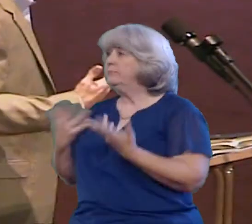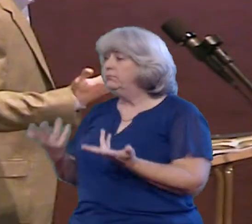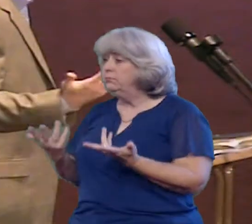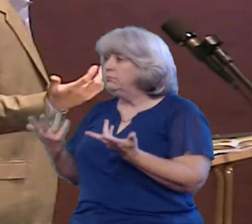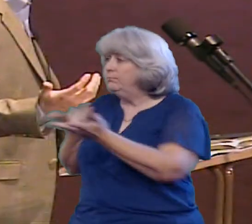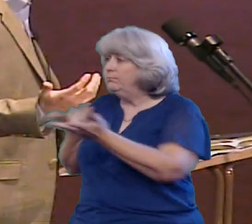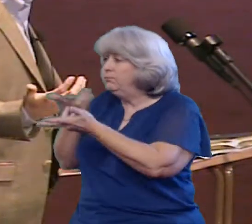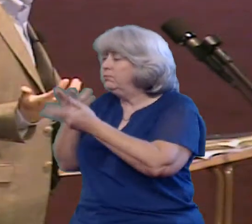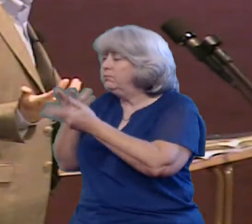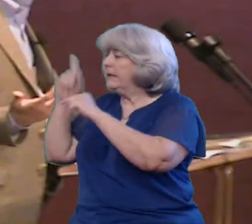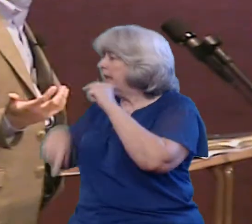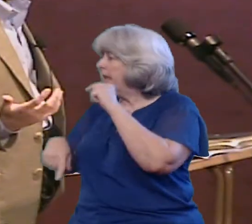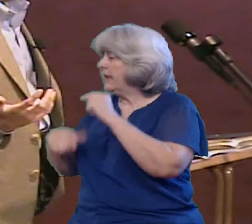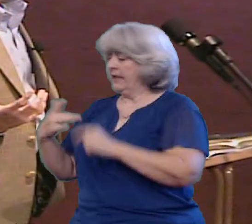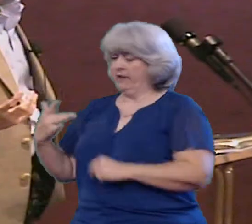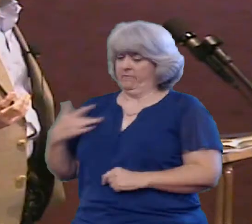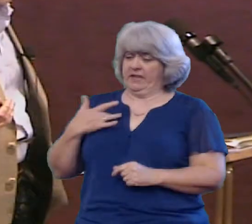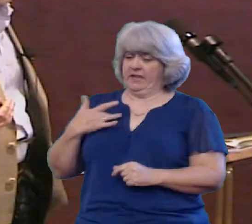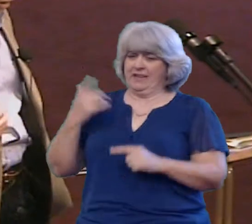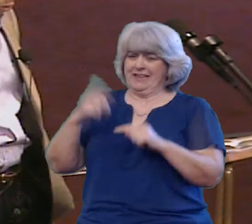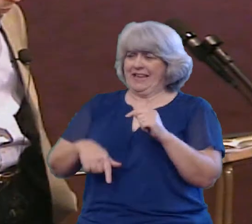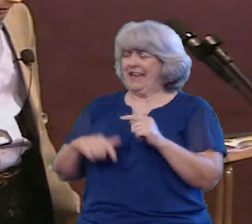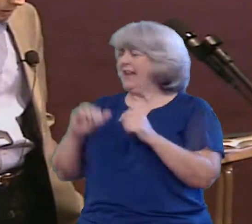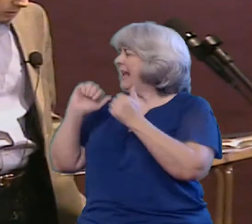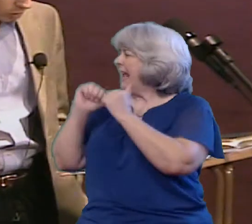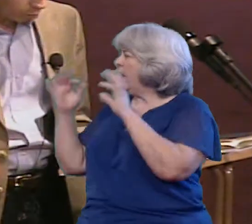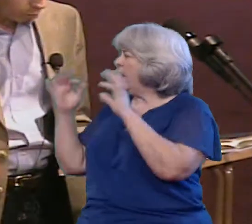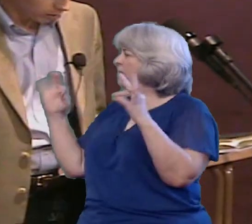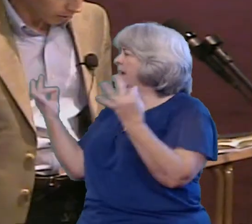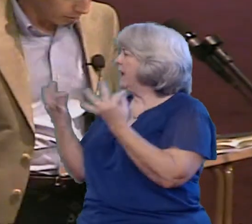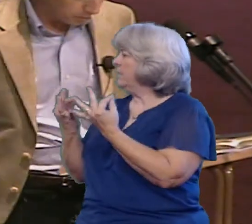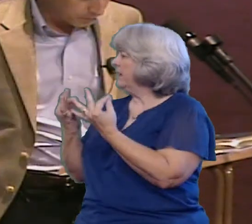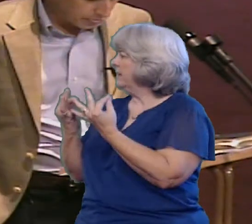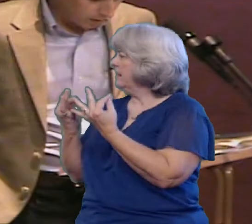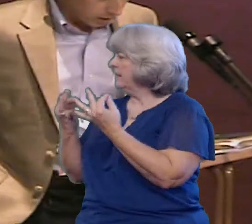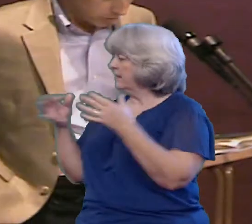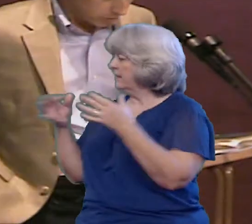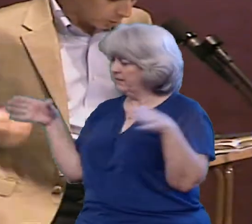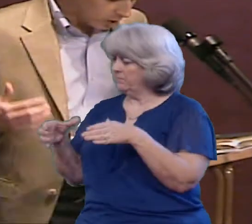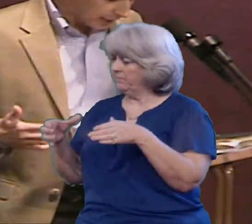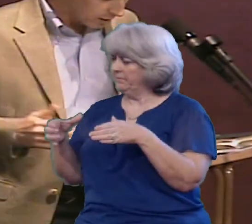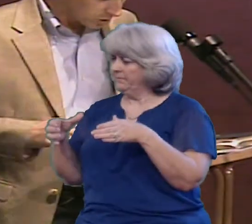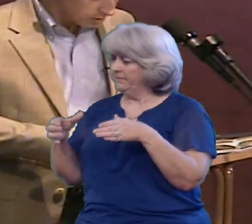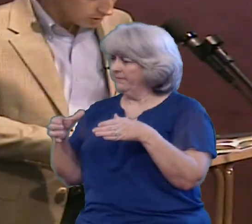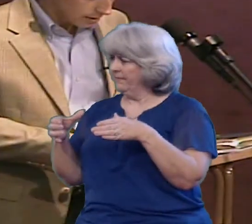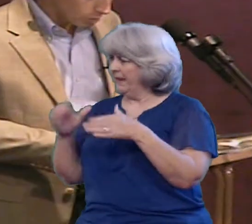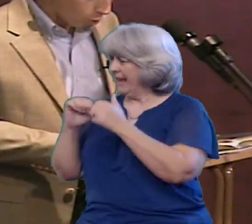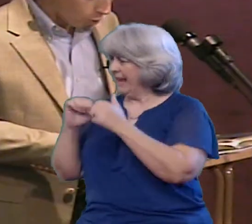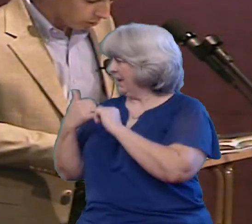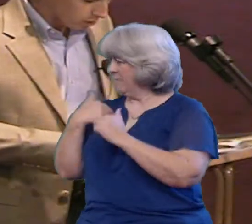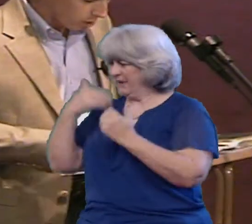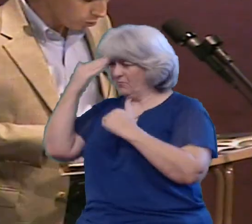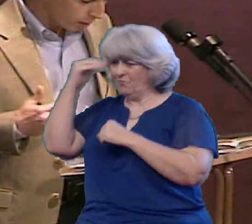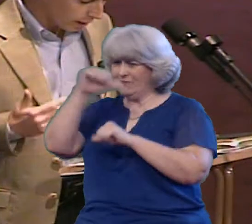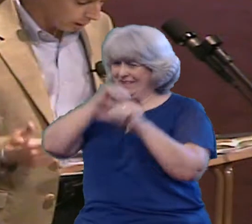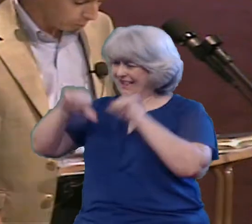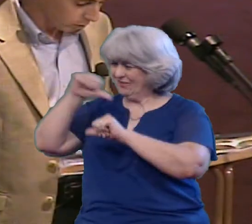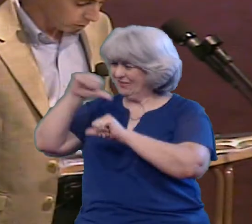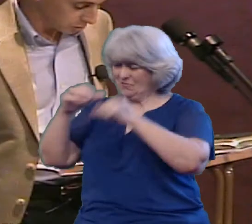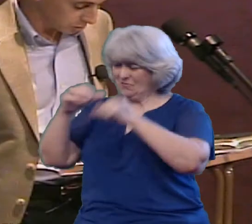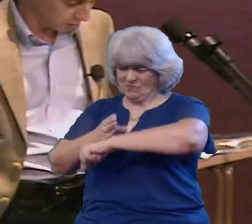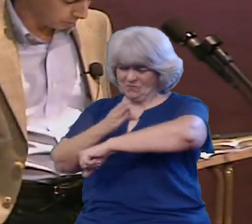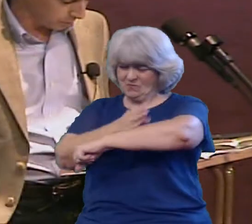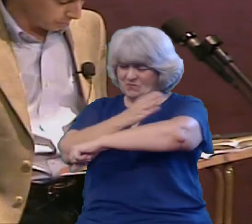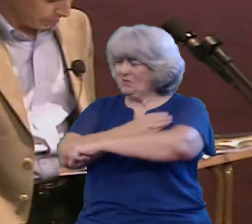Then what are we doing as a family? How are we getting to know one another? You see, communication is the cornerstone to a healthy